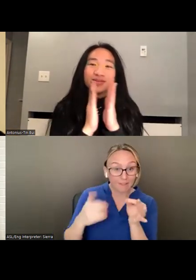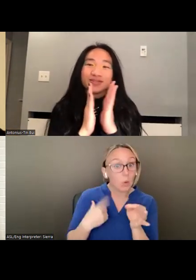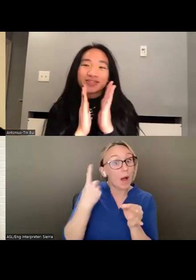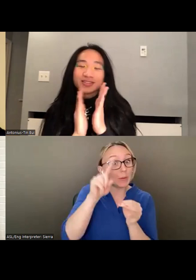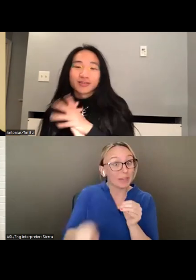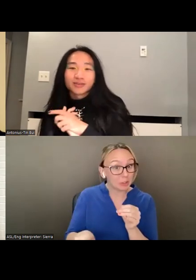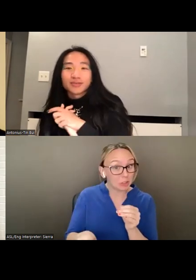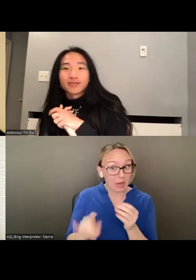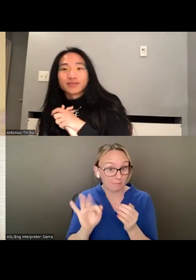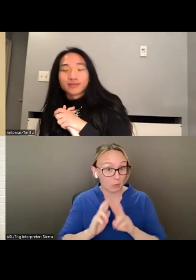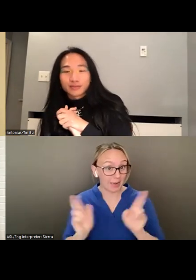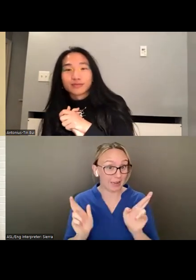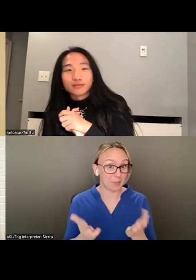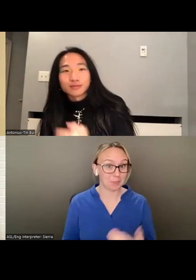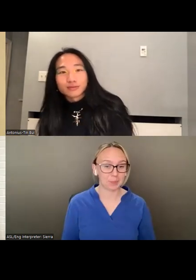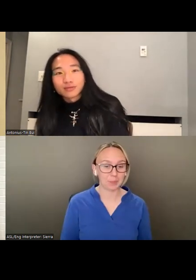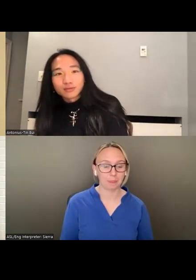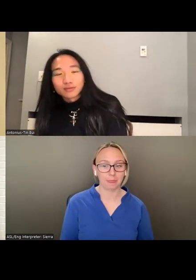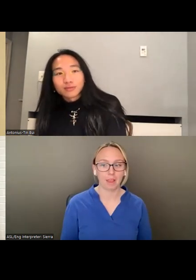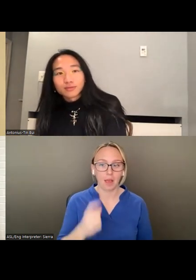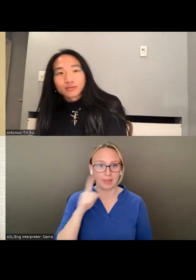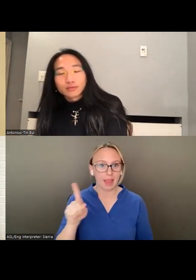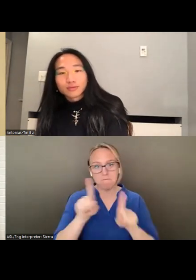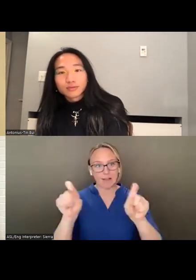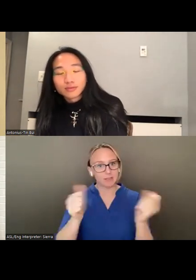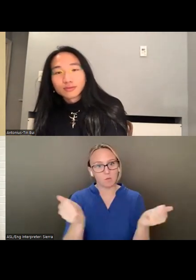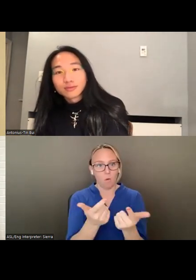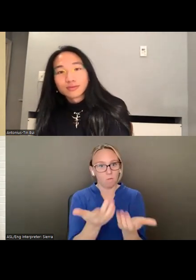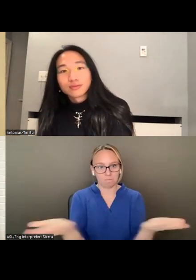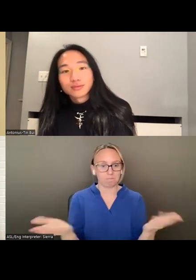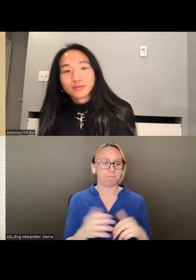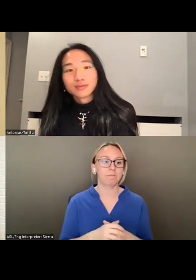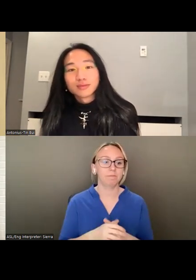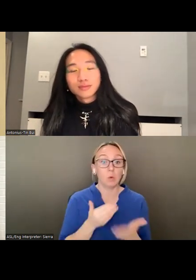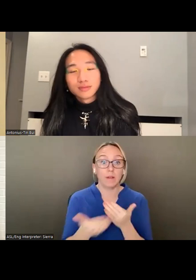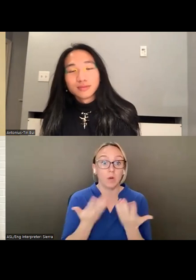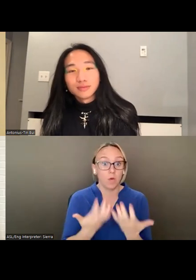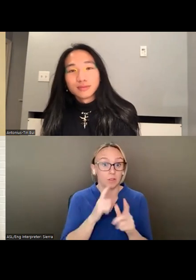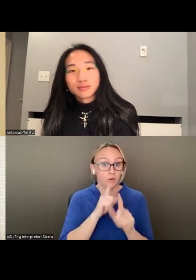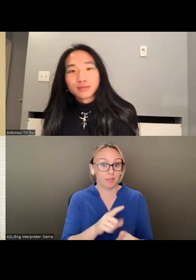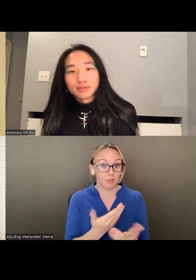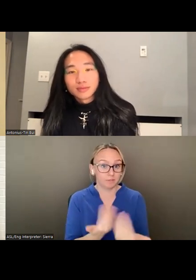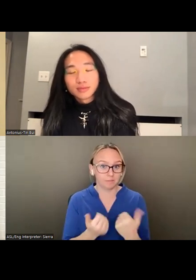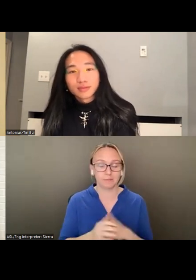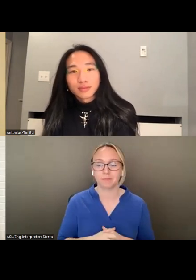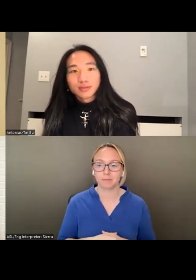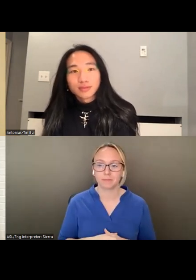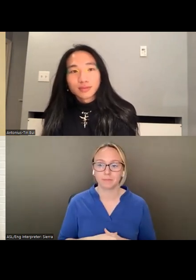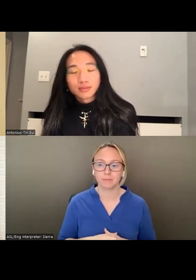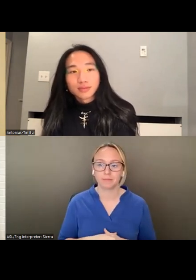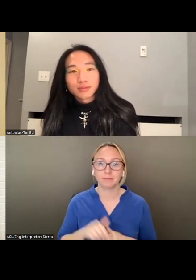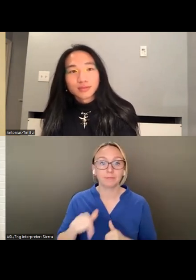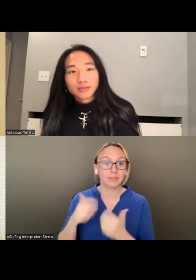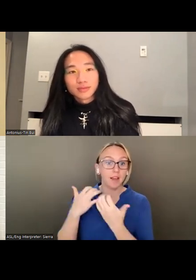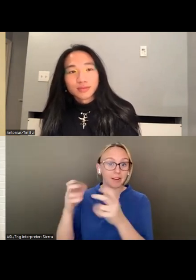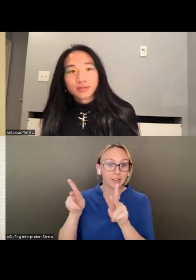if y'all are ready. And I think this goes to the whole groups of whoever wants to answer. This audience member